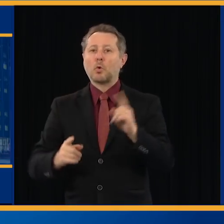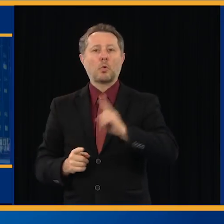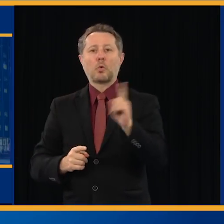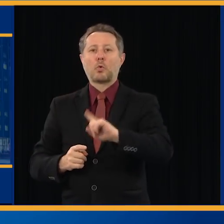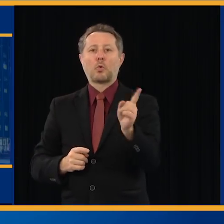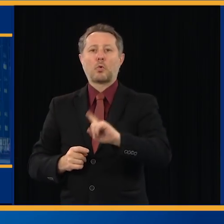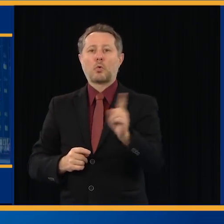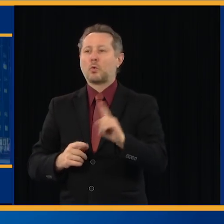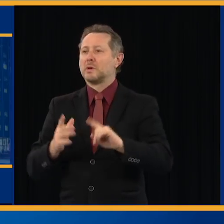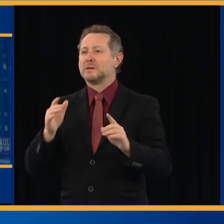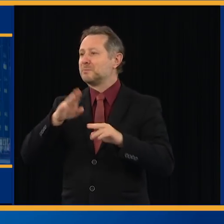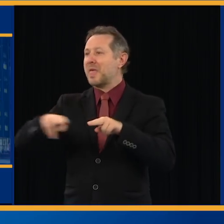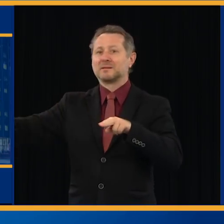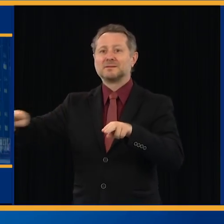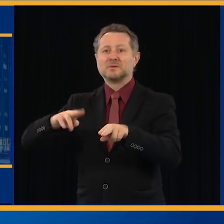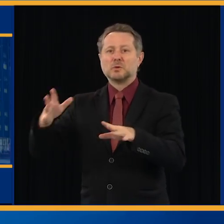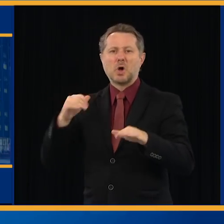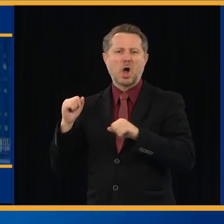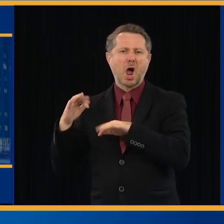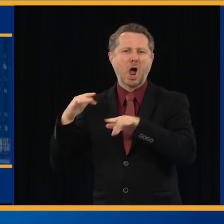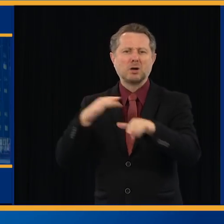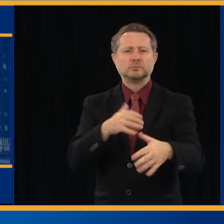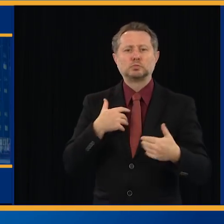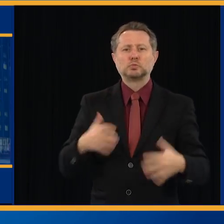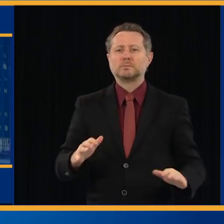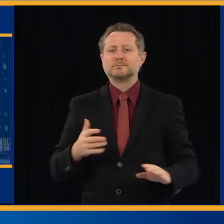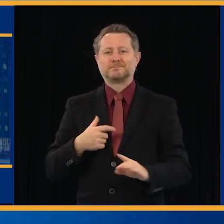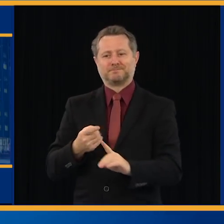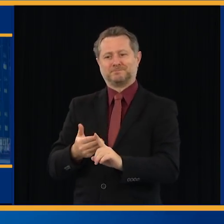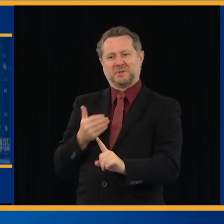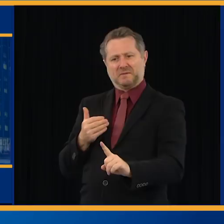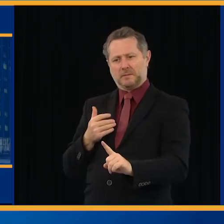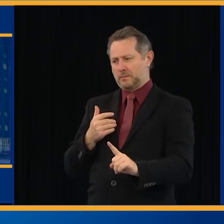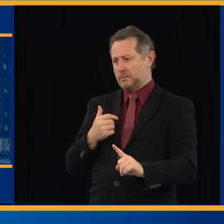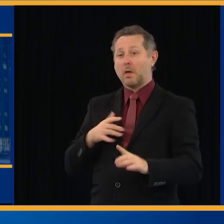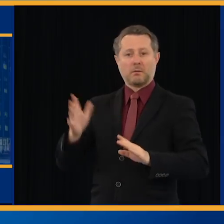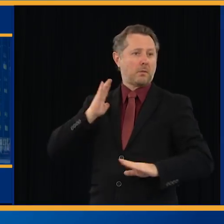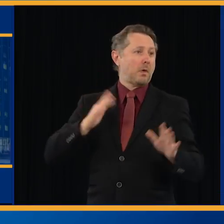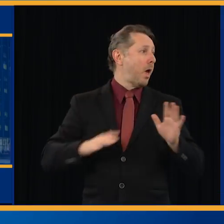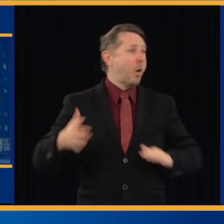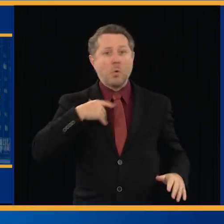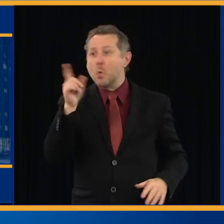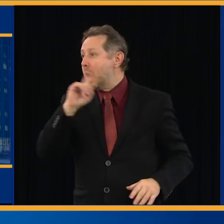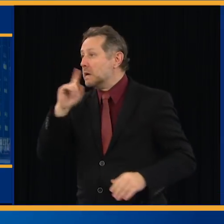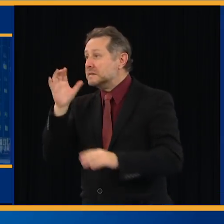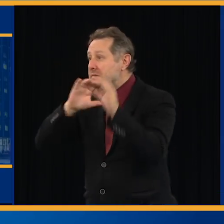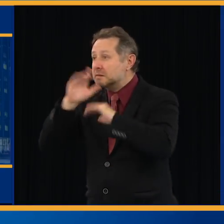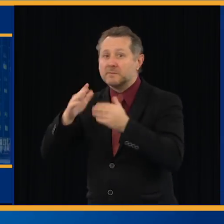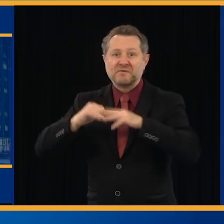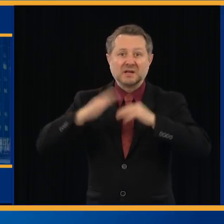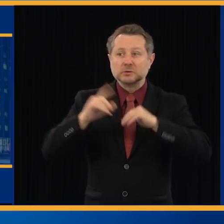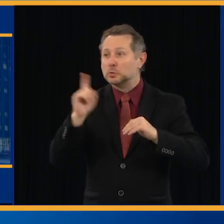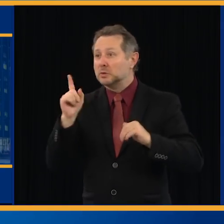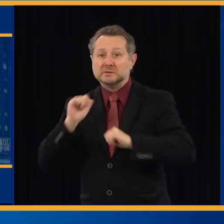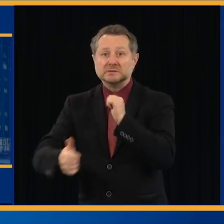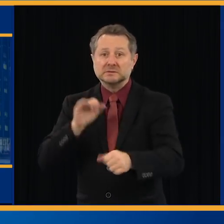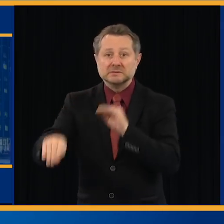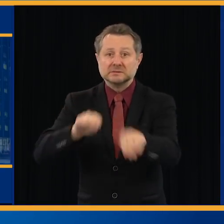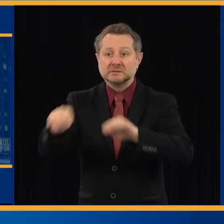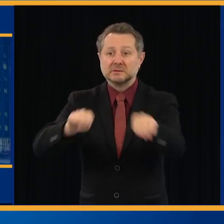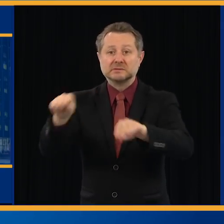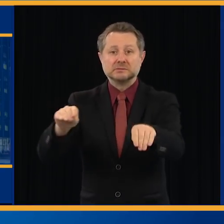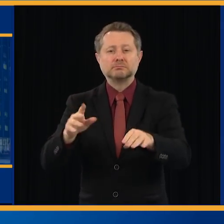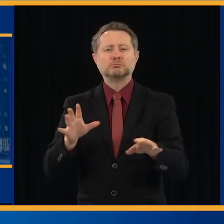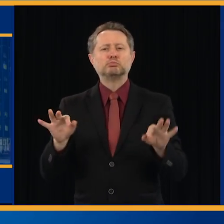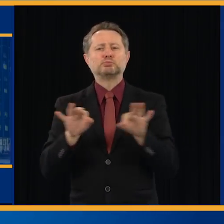up in the same mad scramble that we were in last time. Make sure you have ICU beds with the 30%